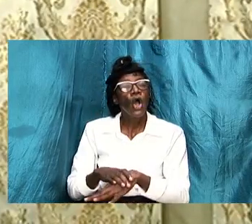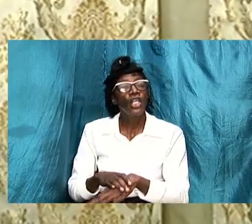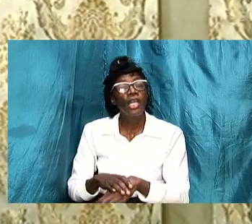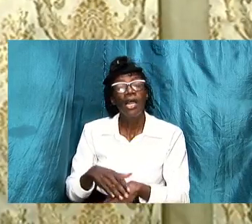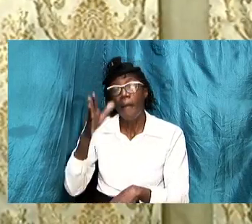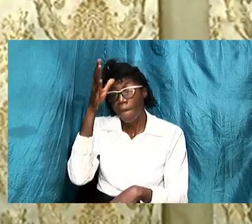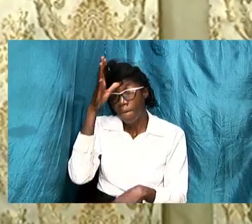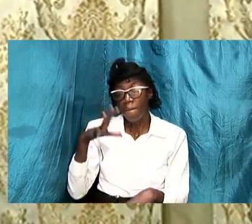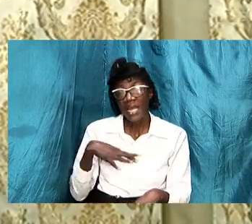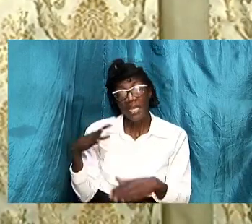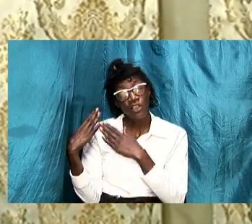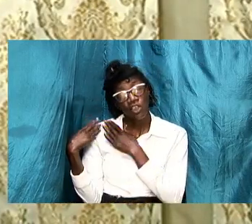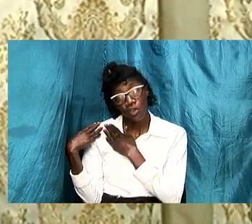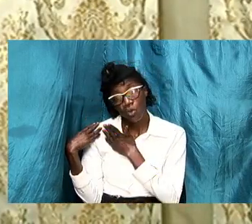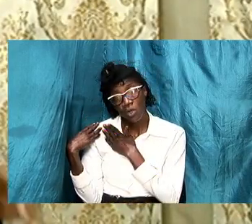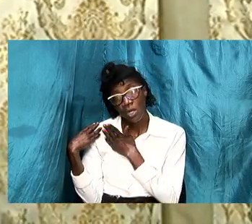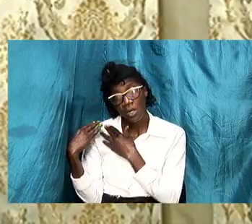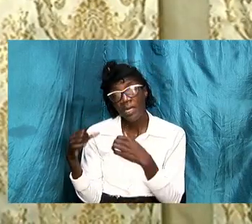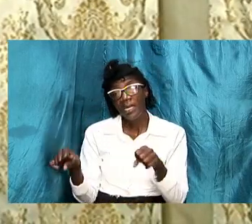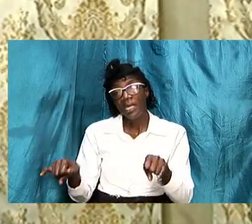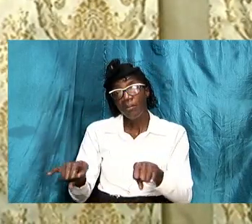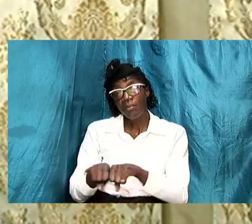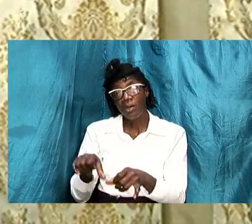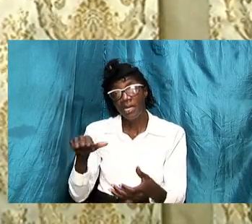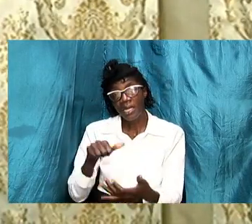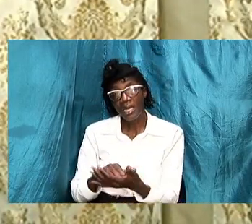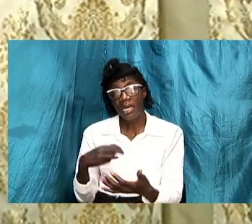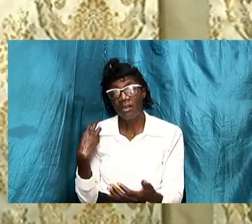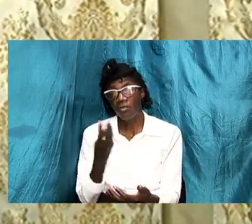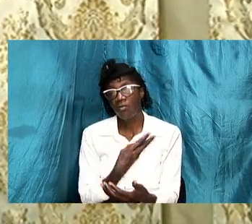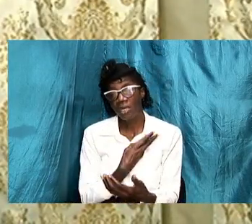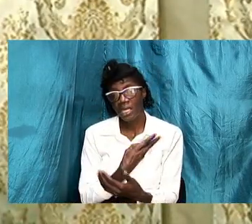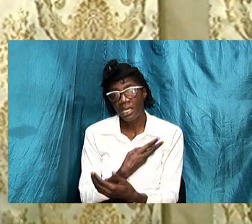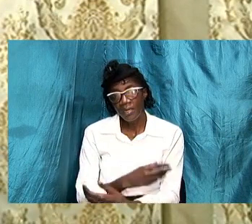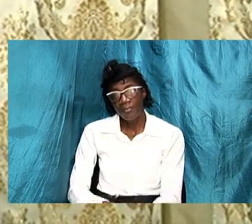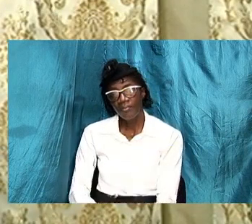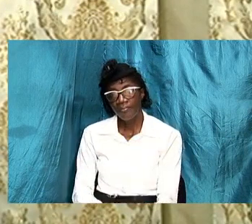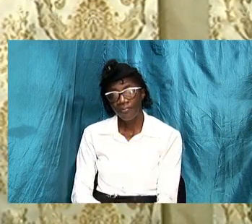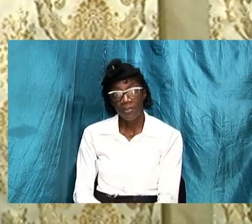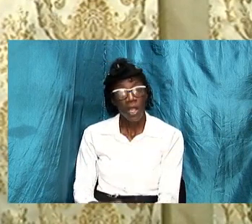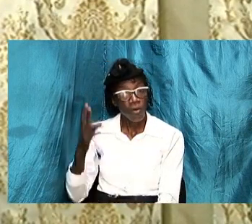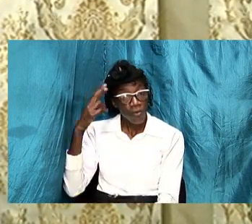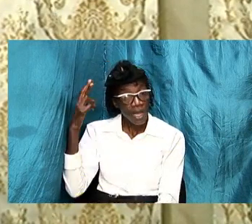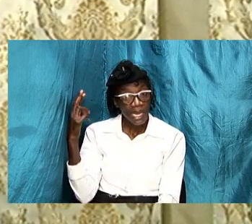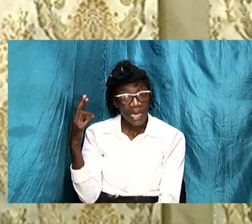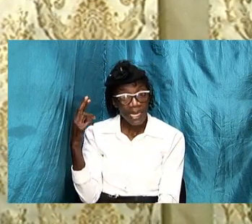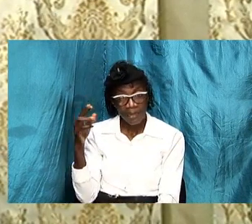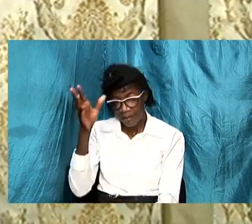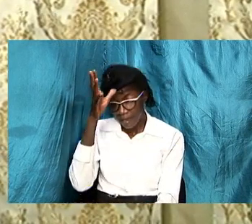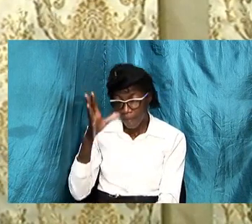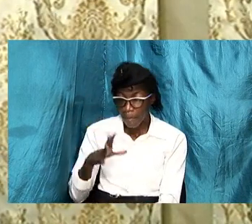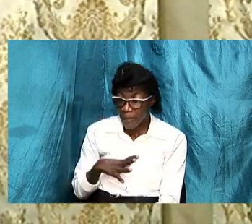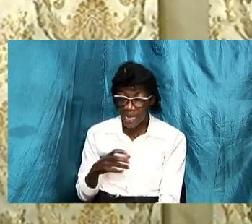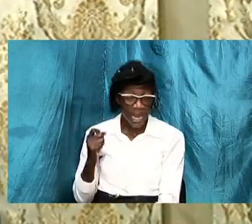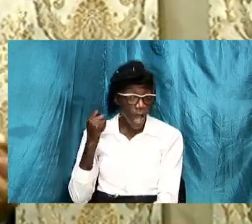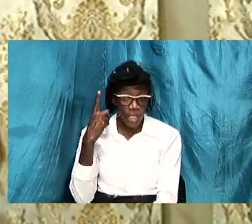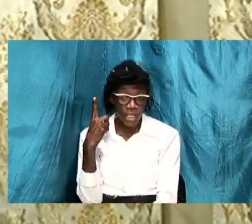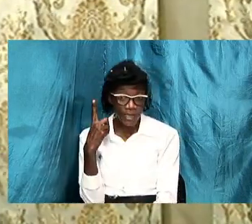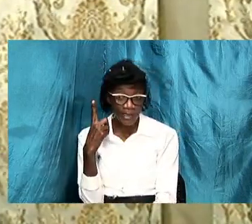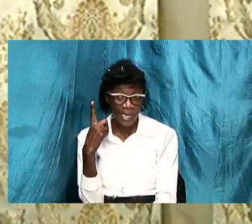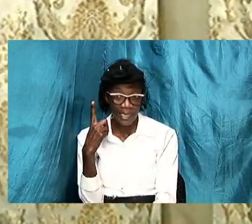shoulder and it is important that we recognize men understand